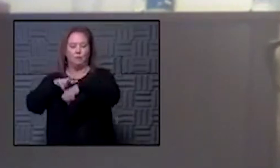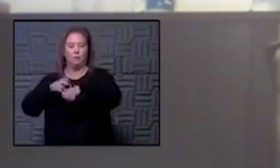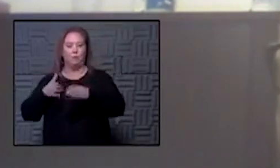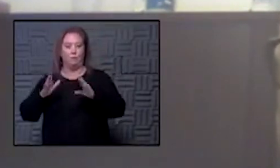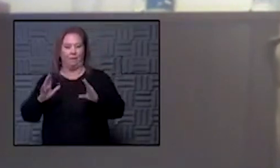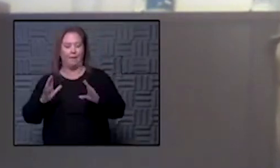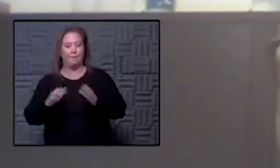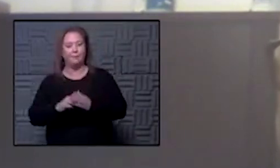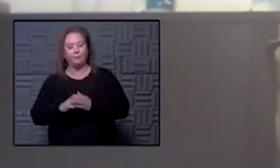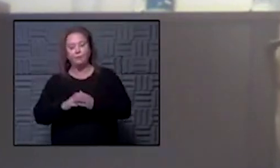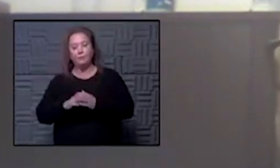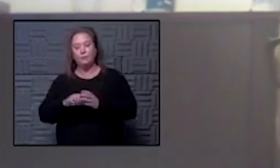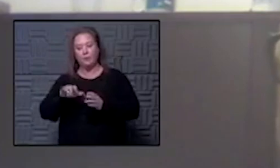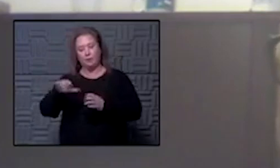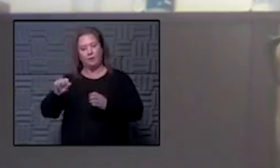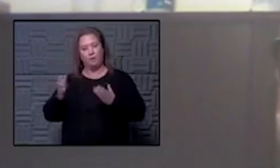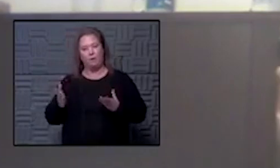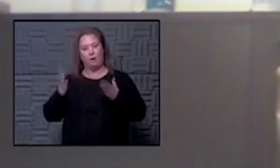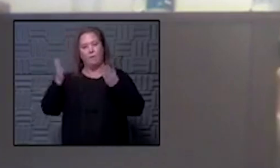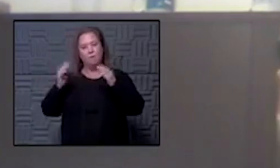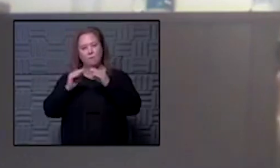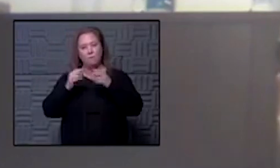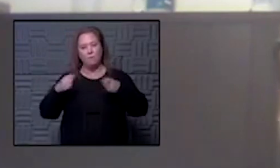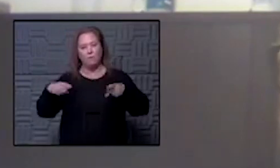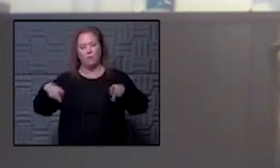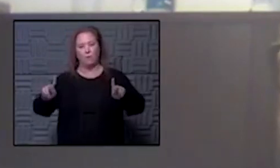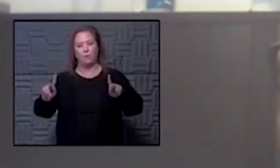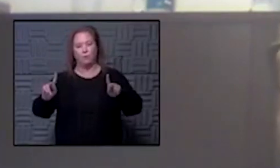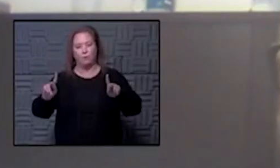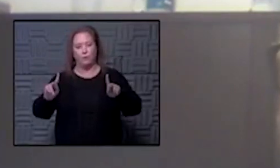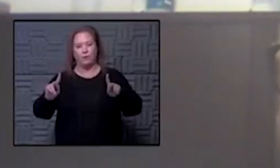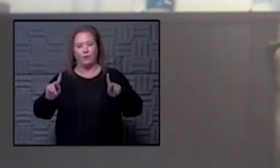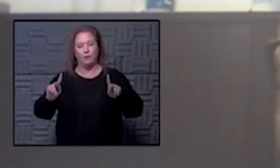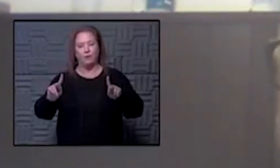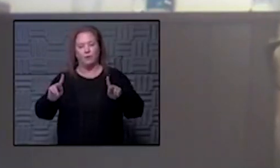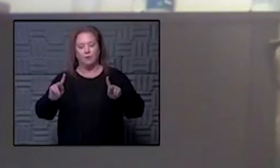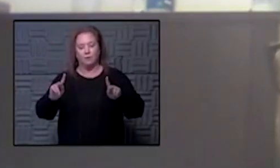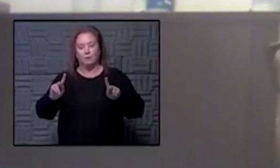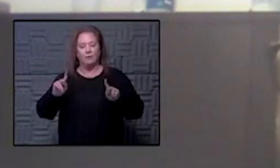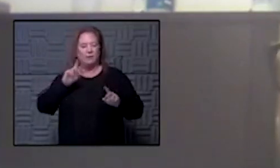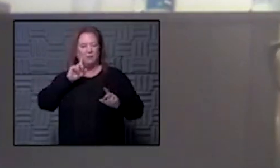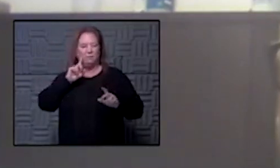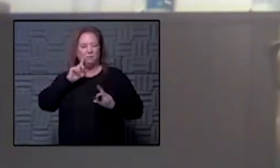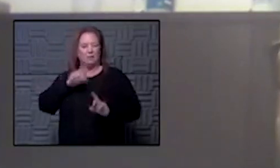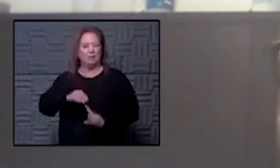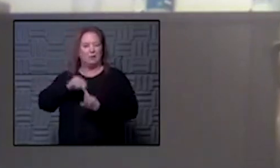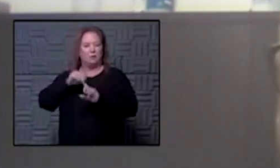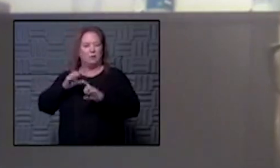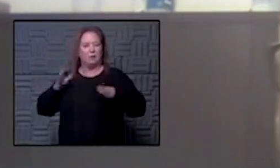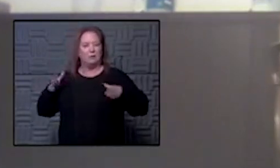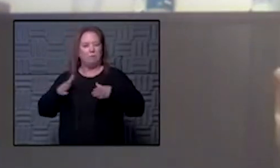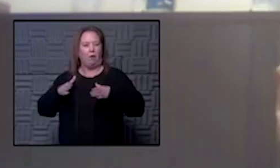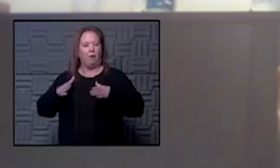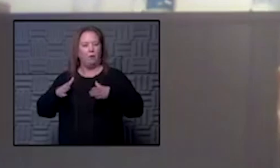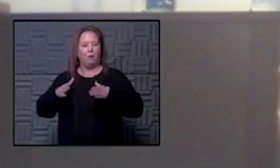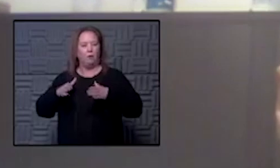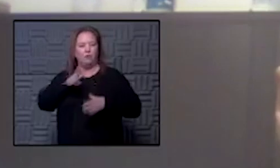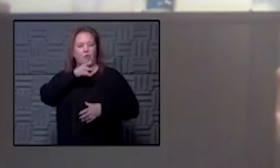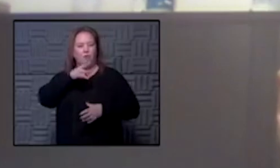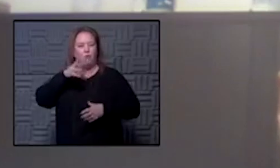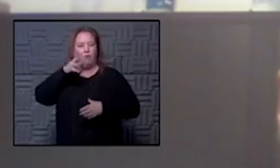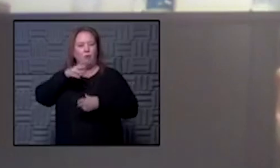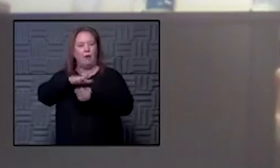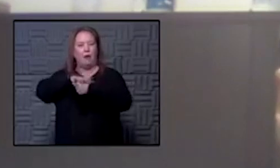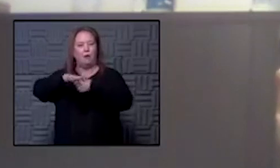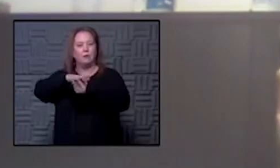certainly it will offer us a lot more opportunity particularly when we're looking at smaller areas of the state more rural areas of the